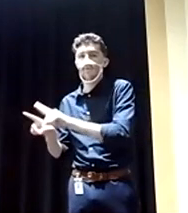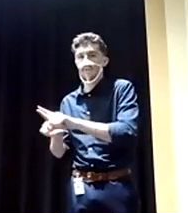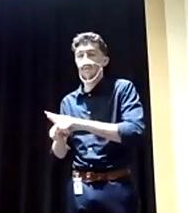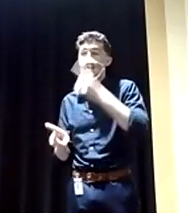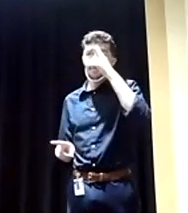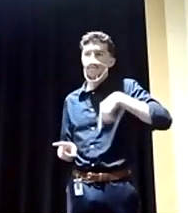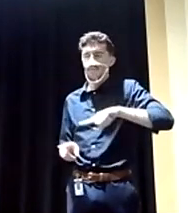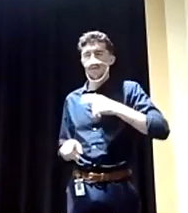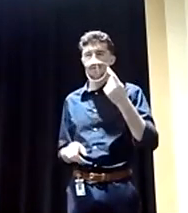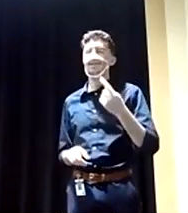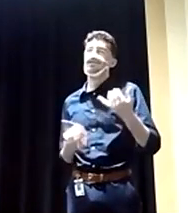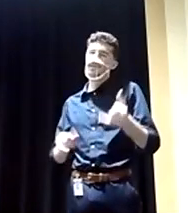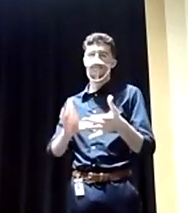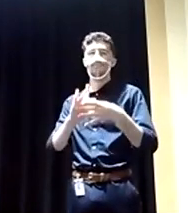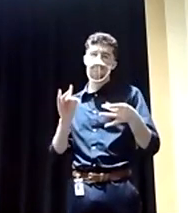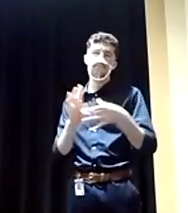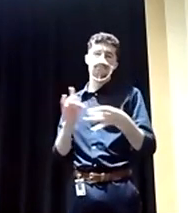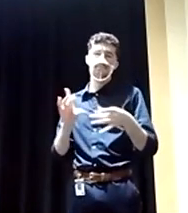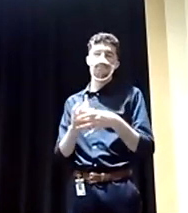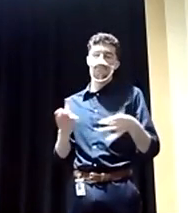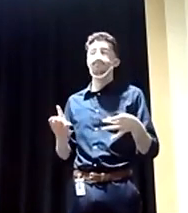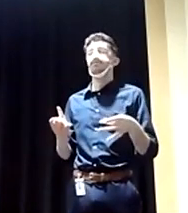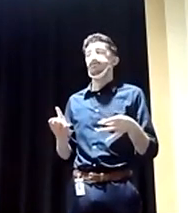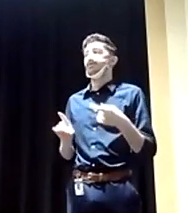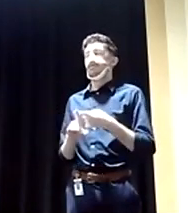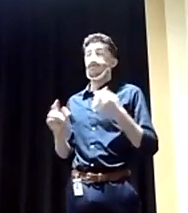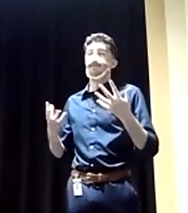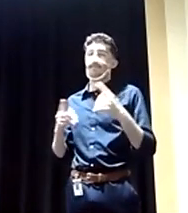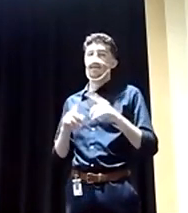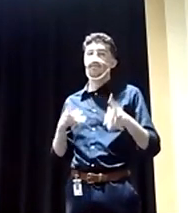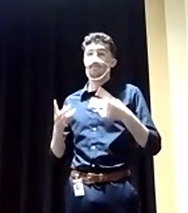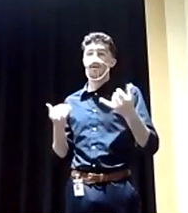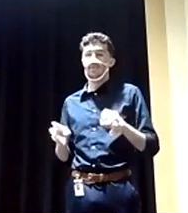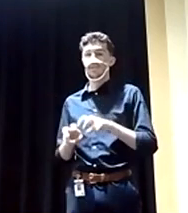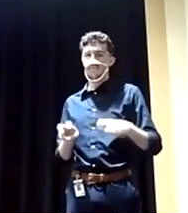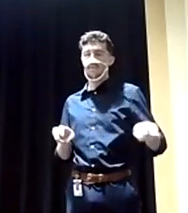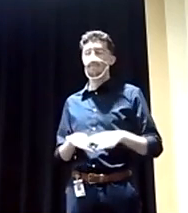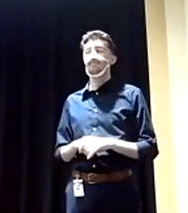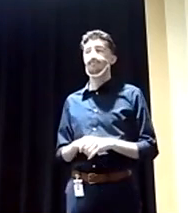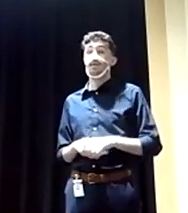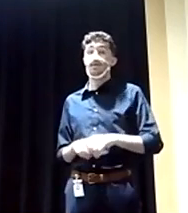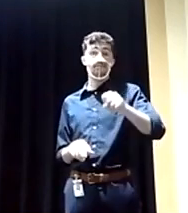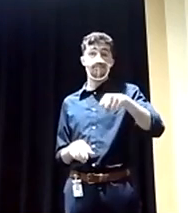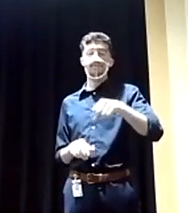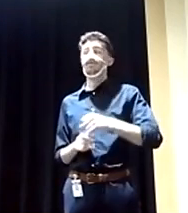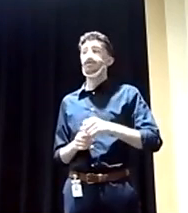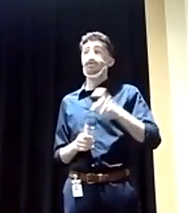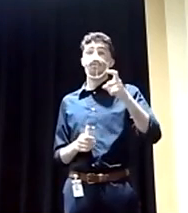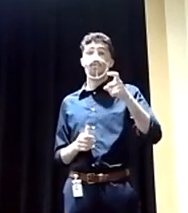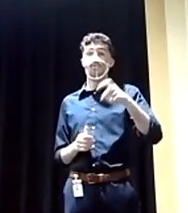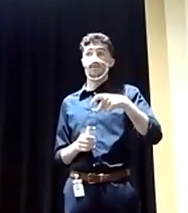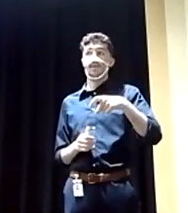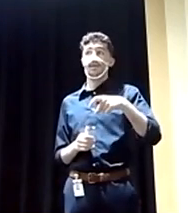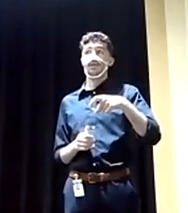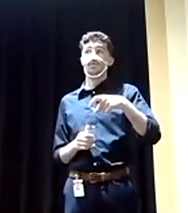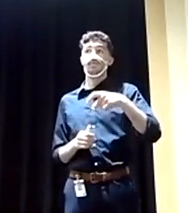think it's been repeated now multiple times by me and others on this on this forum that, yes, we need to be doing things around